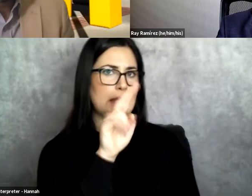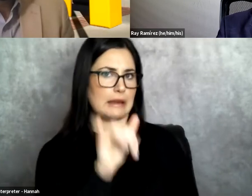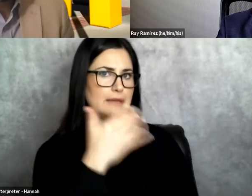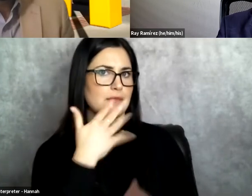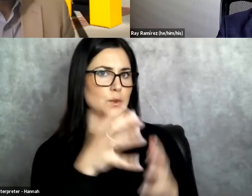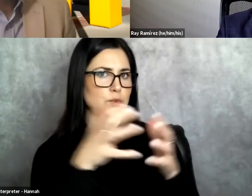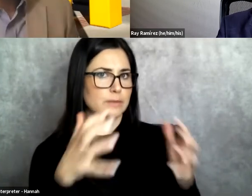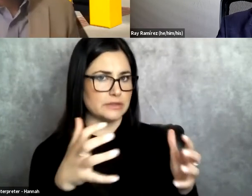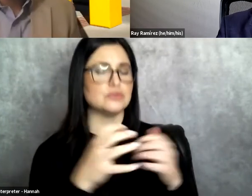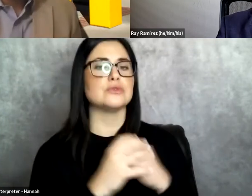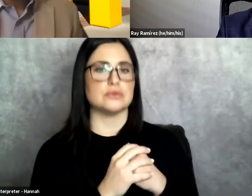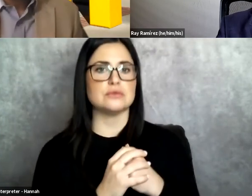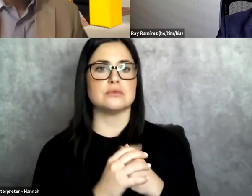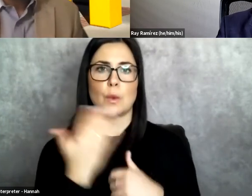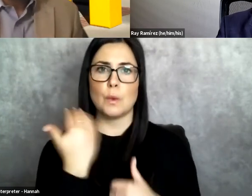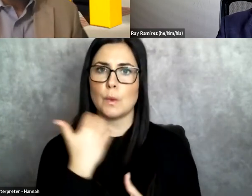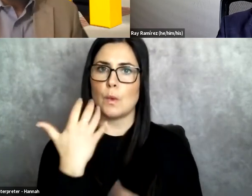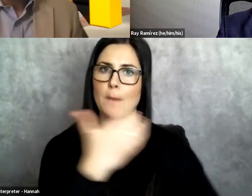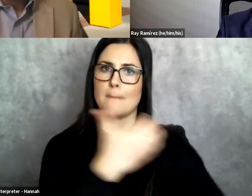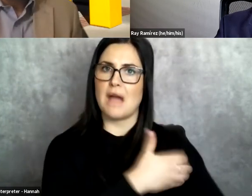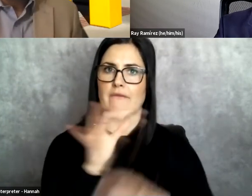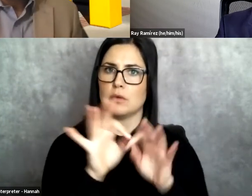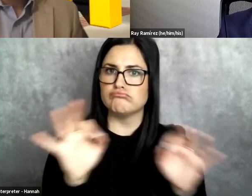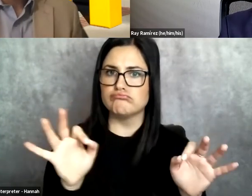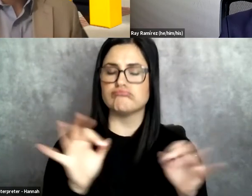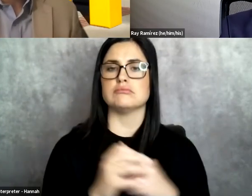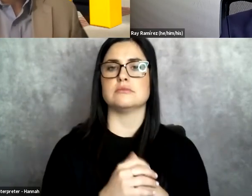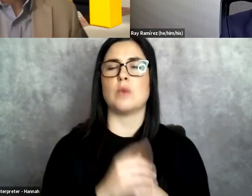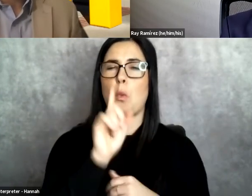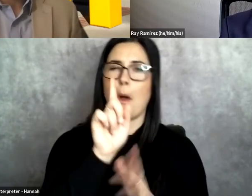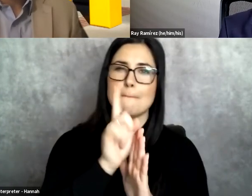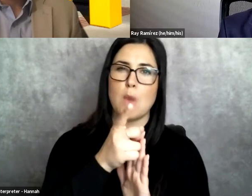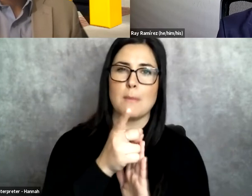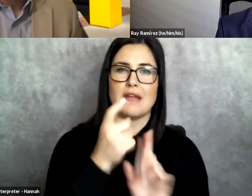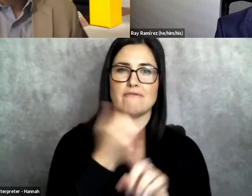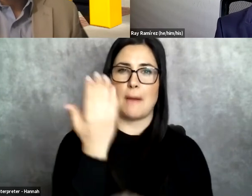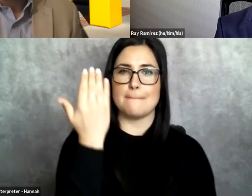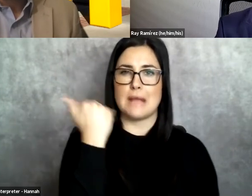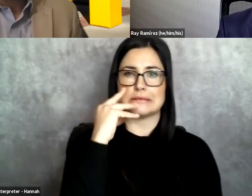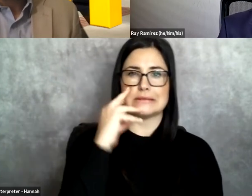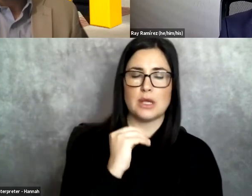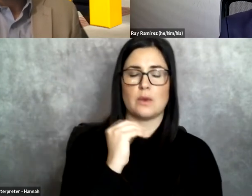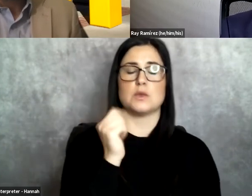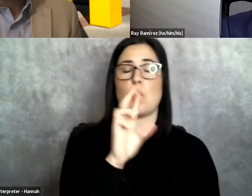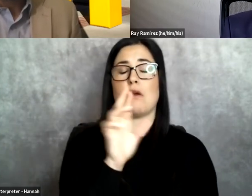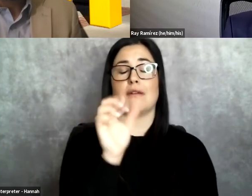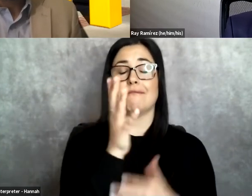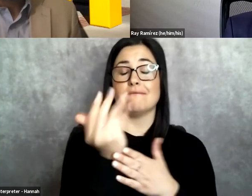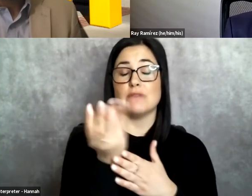much. That's, that's very, very thoughtful. That, that one moment in your past, right? Or a series of moments that,